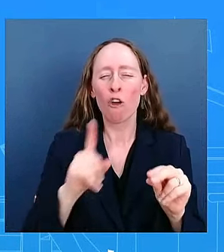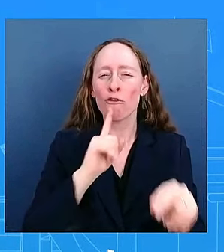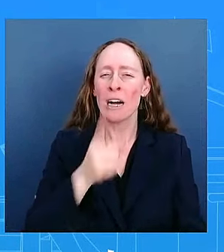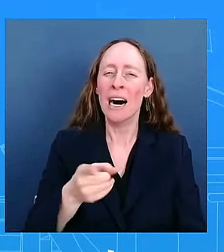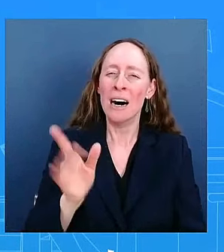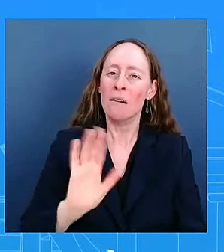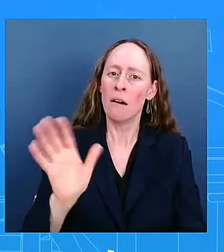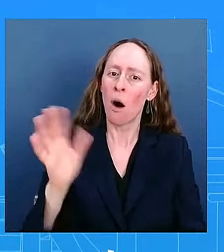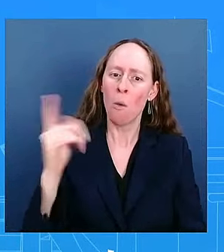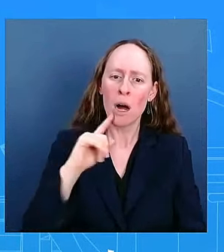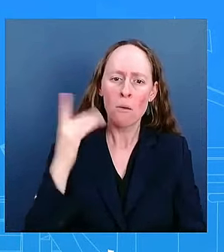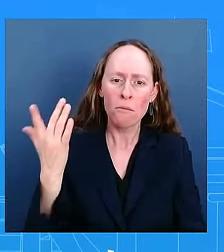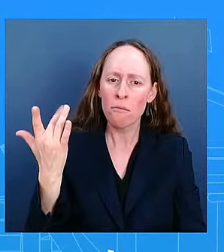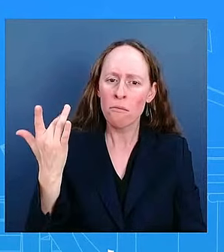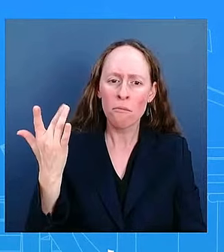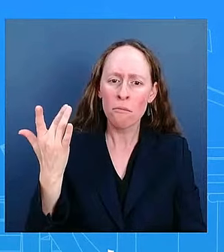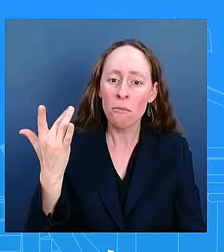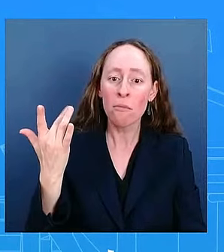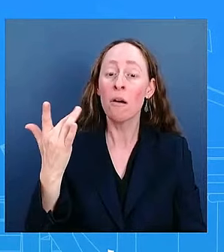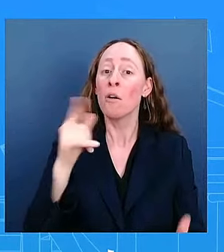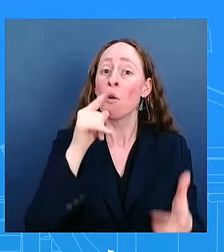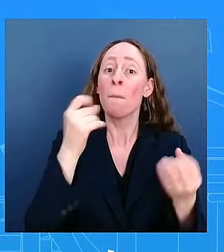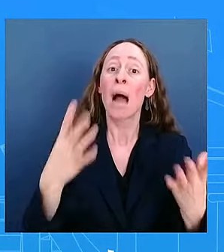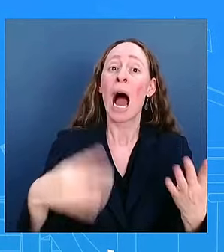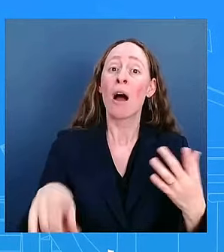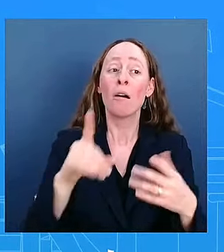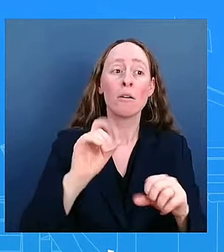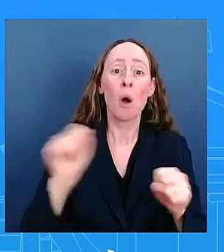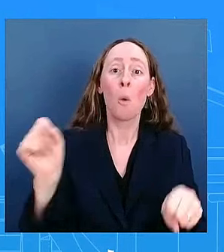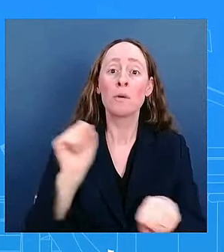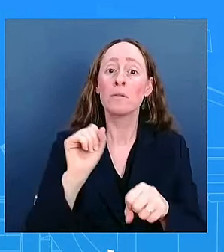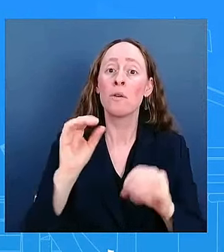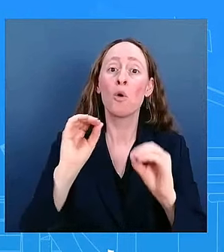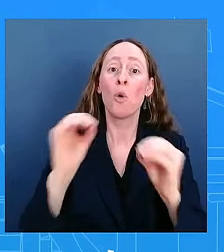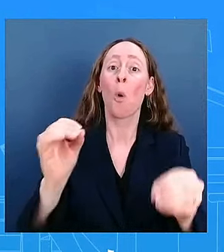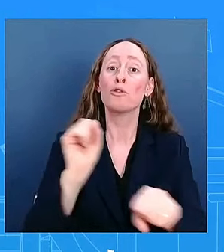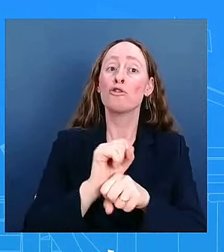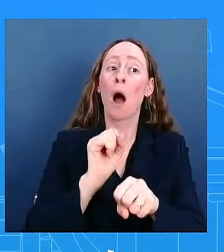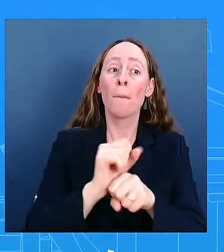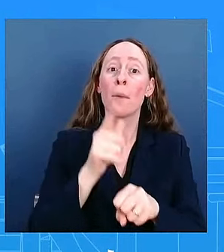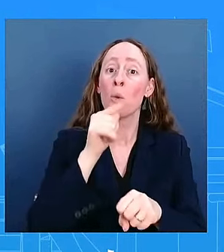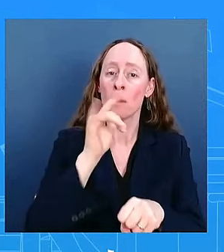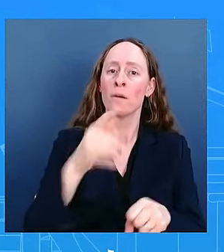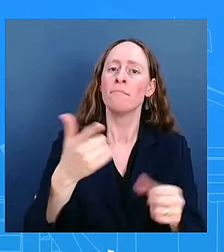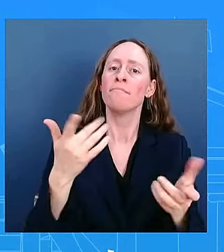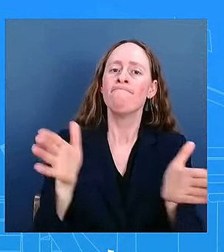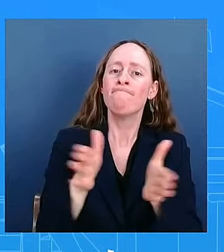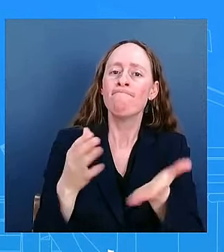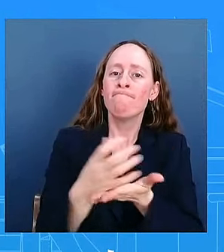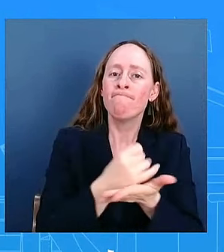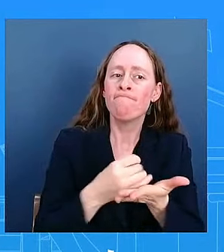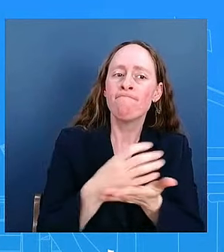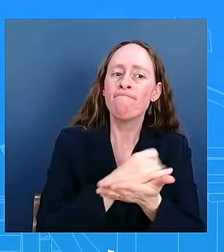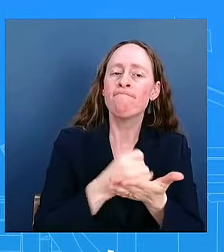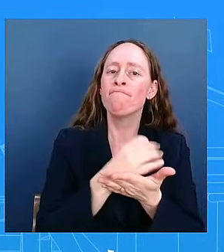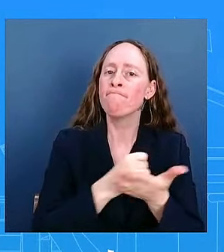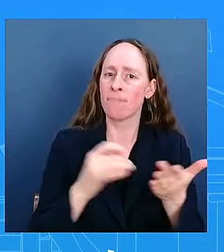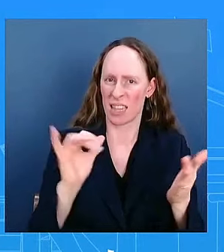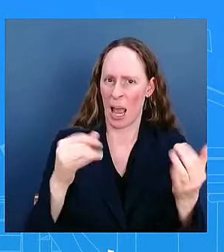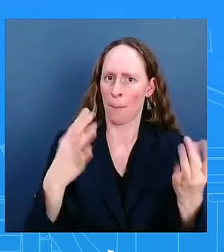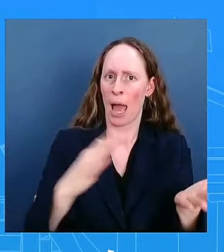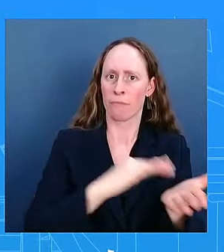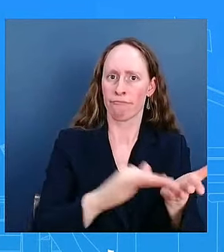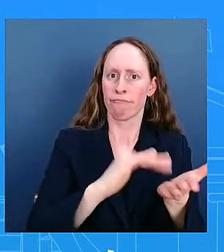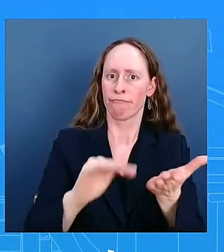wage workers so if you compare to that mountain peak you're always going to get a decline and so it's a distorted measure what you want to do is